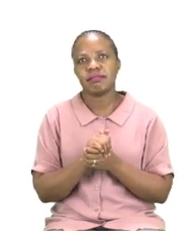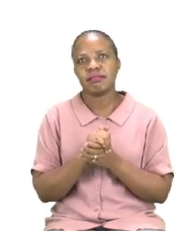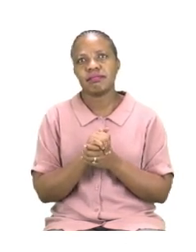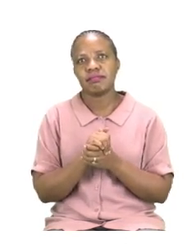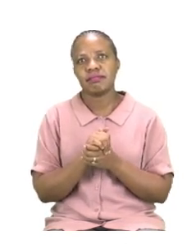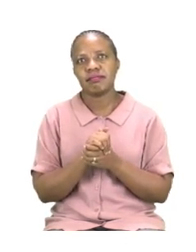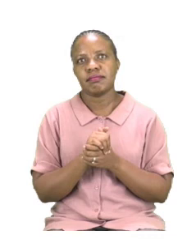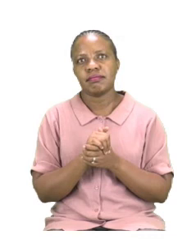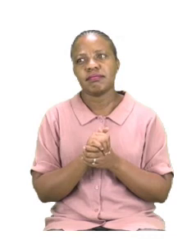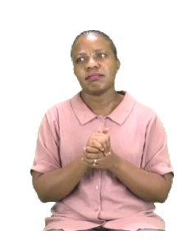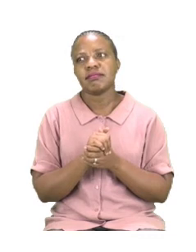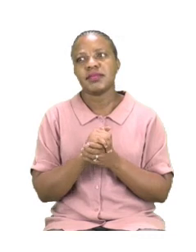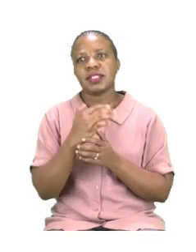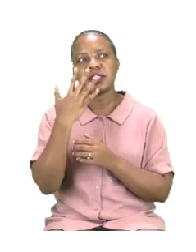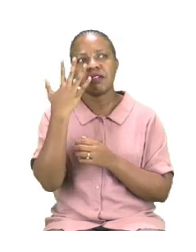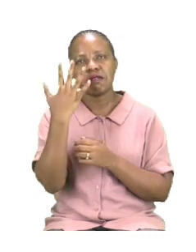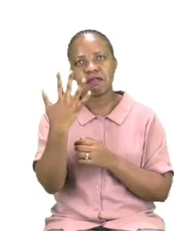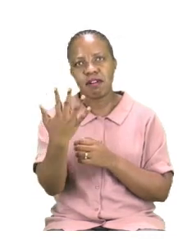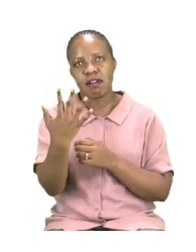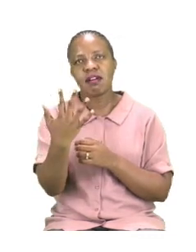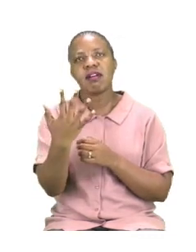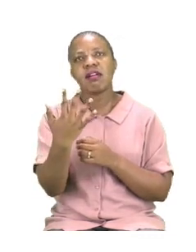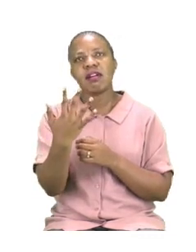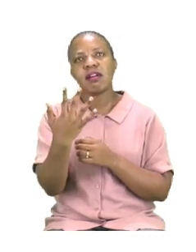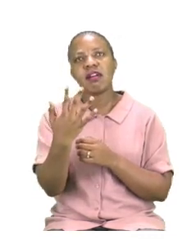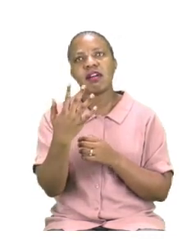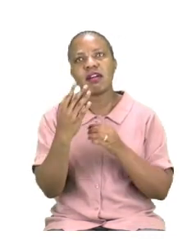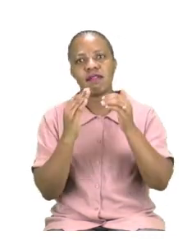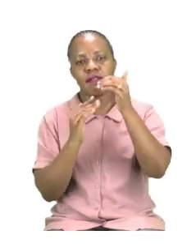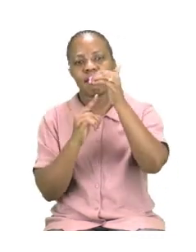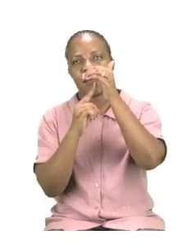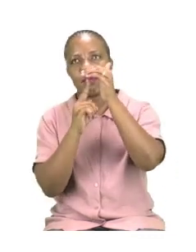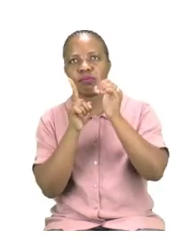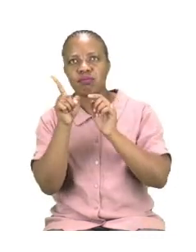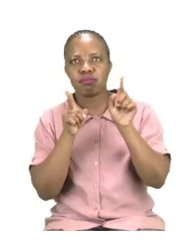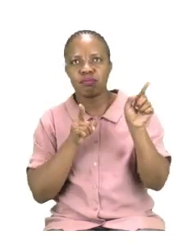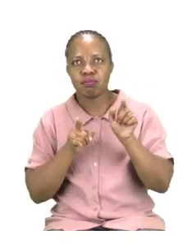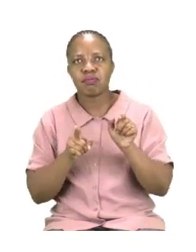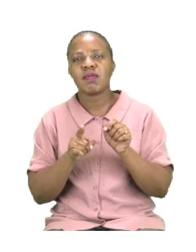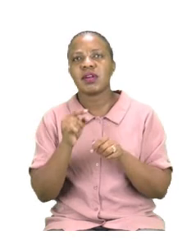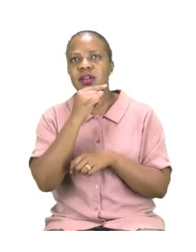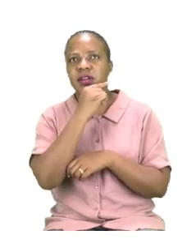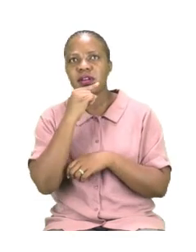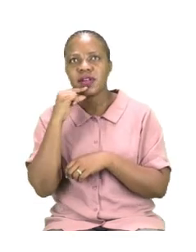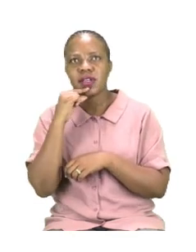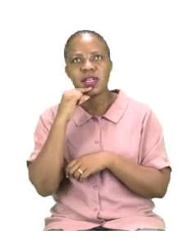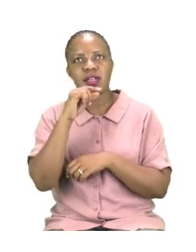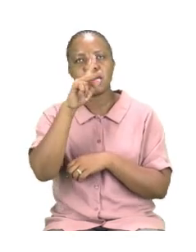a PENTAGON. It starts with the letter P. Please write the word PENTAGON.